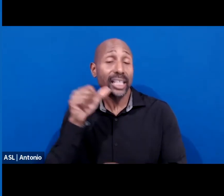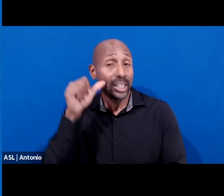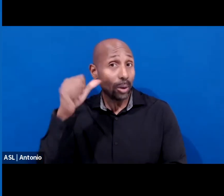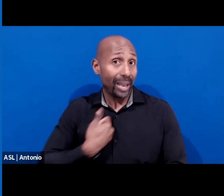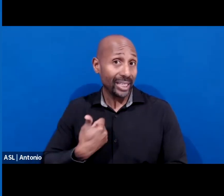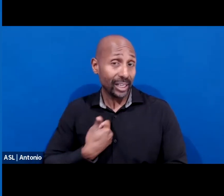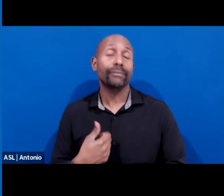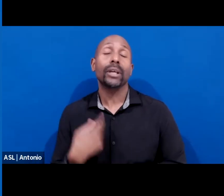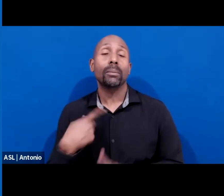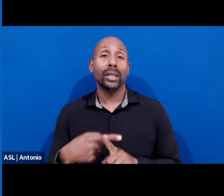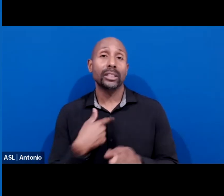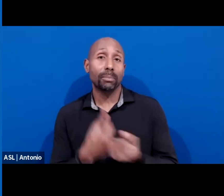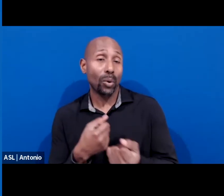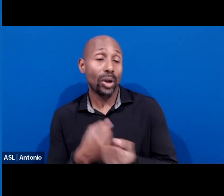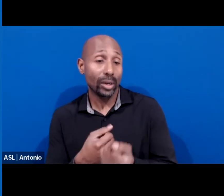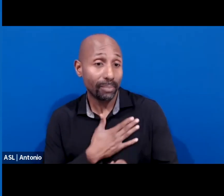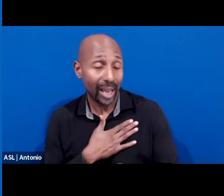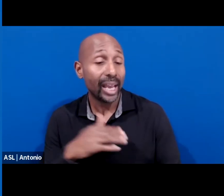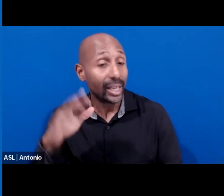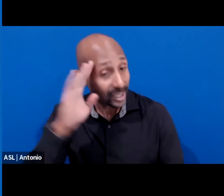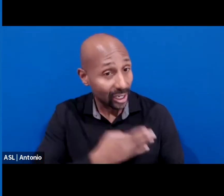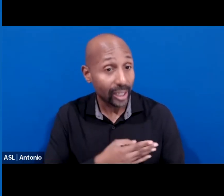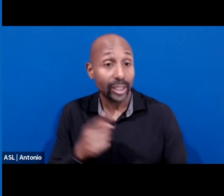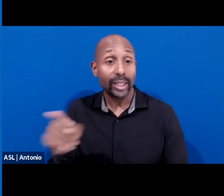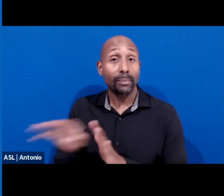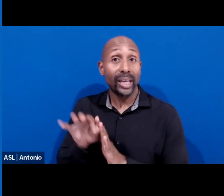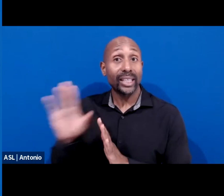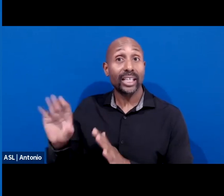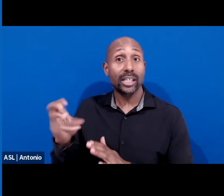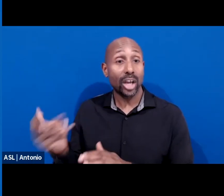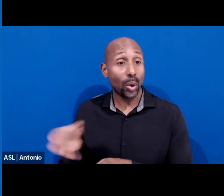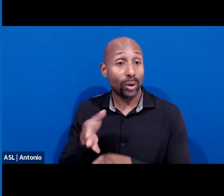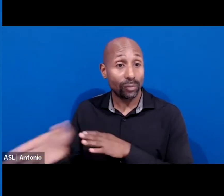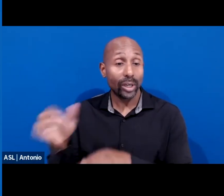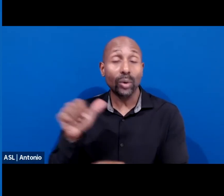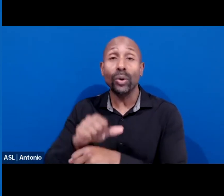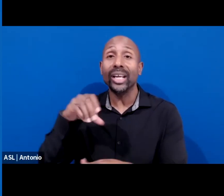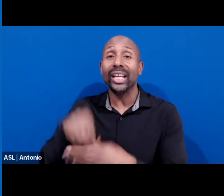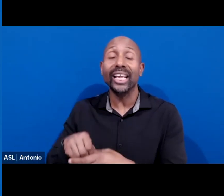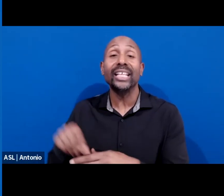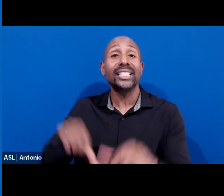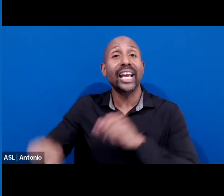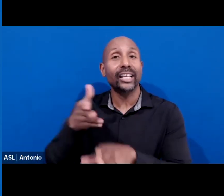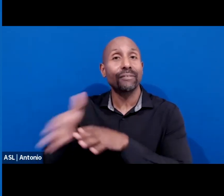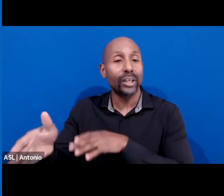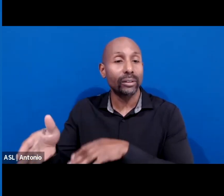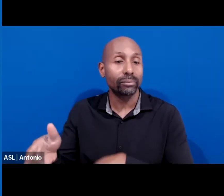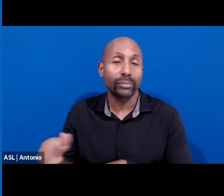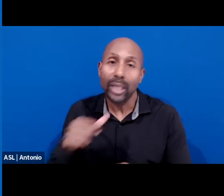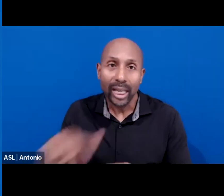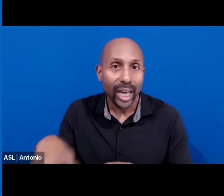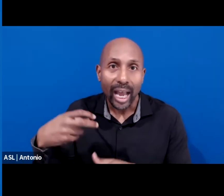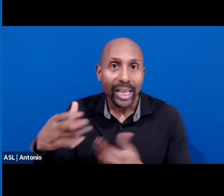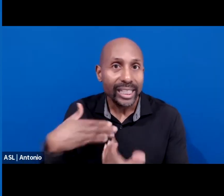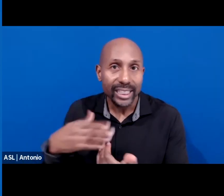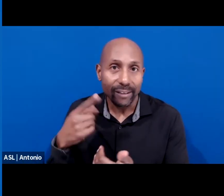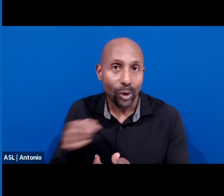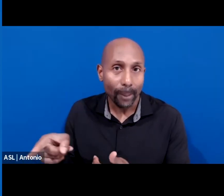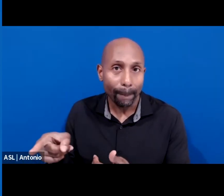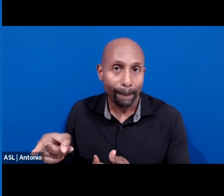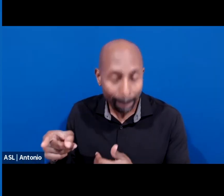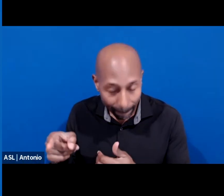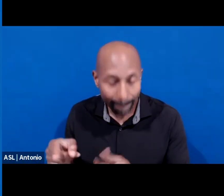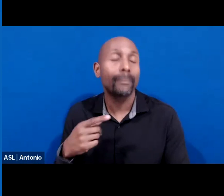who's now in a career that he chose and working in the field of sciences, it was not an easy path for him. So you know that